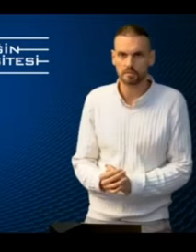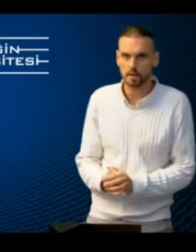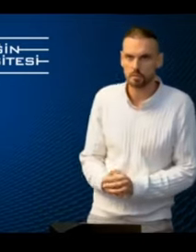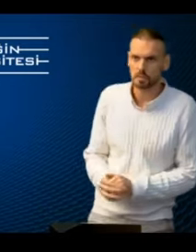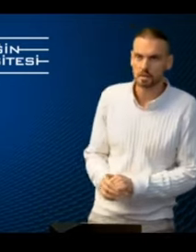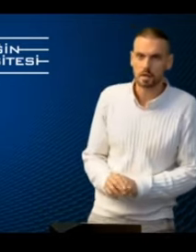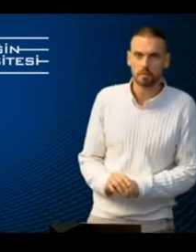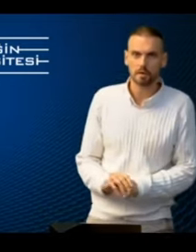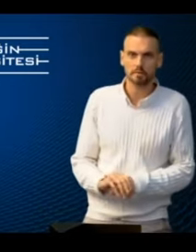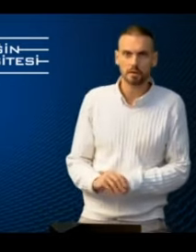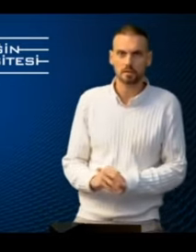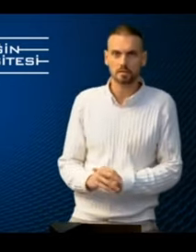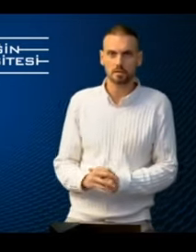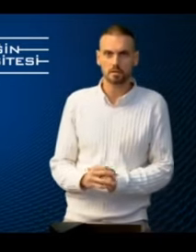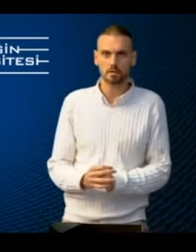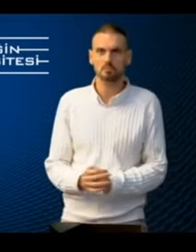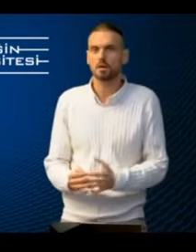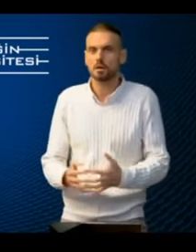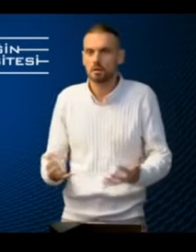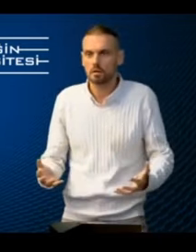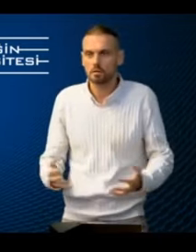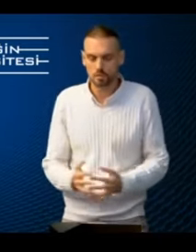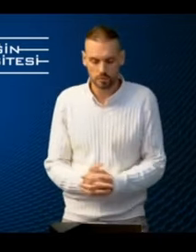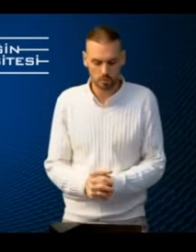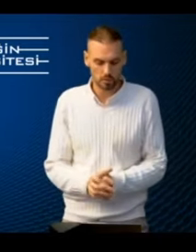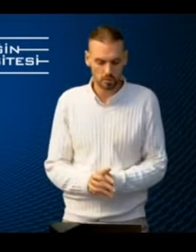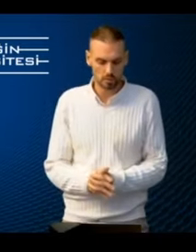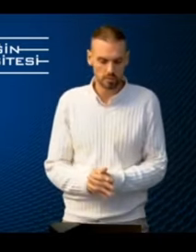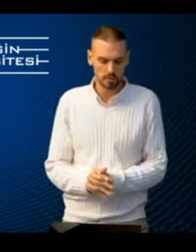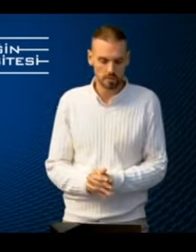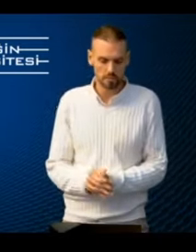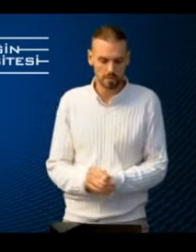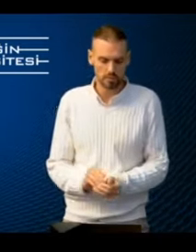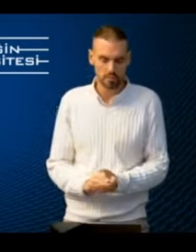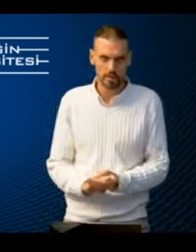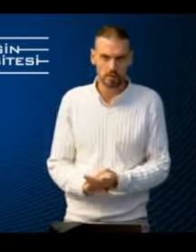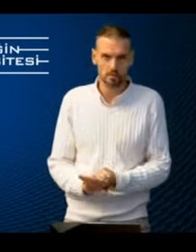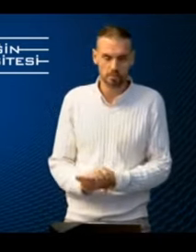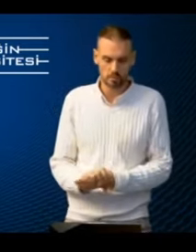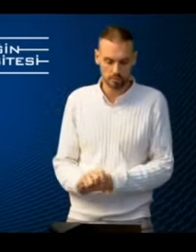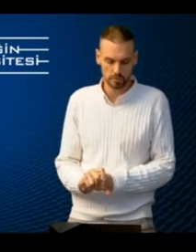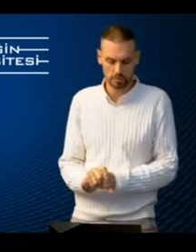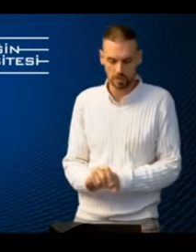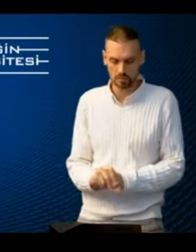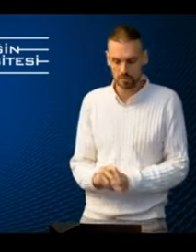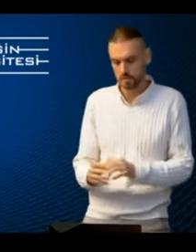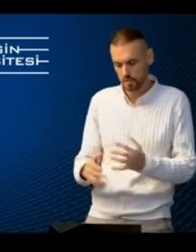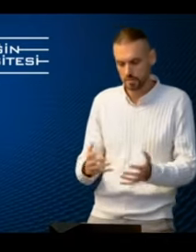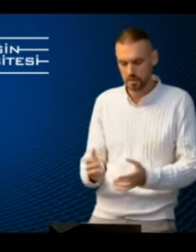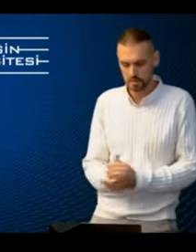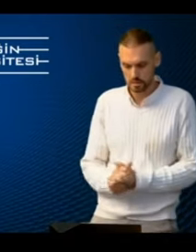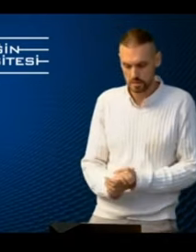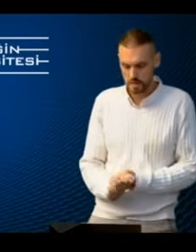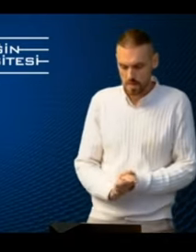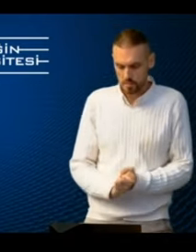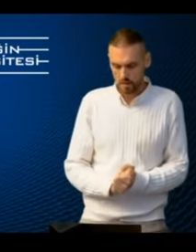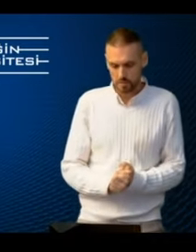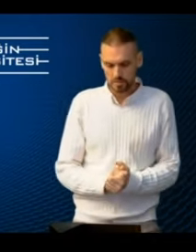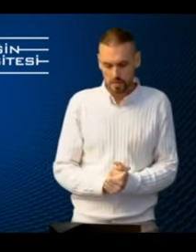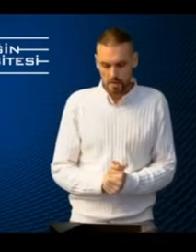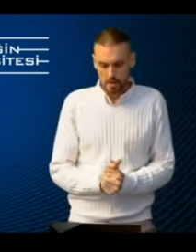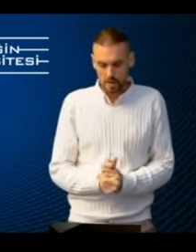or their families might find this curriculum useful in order to be better prepared for the travel in some cases,